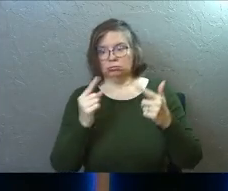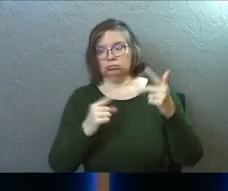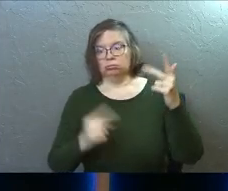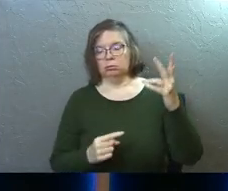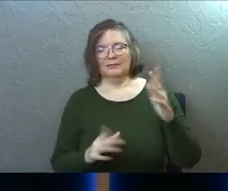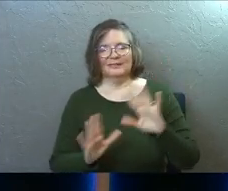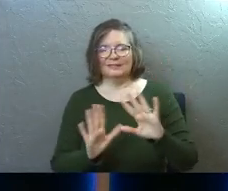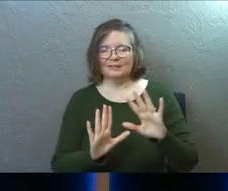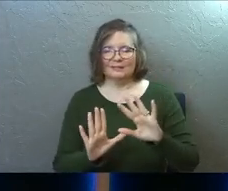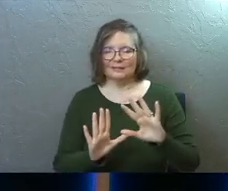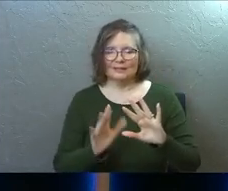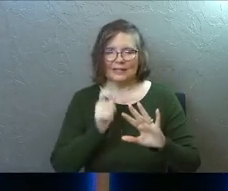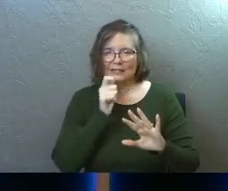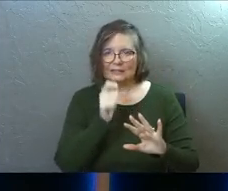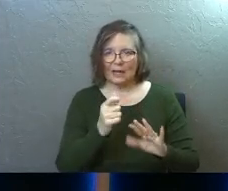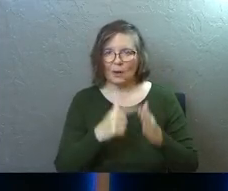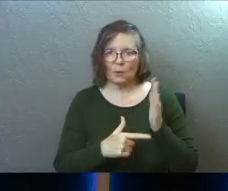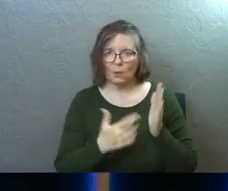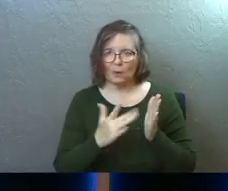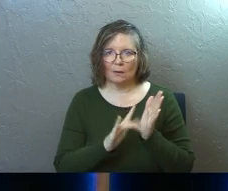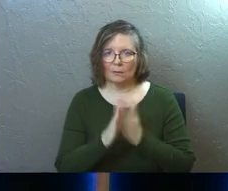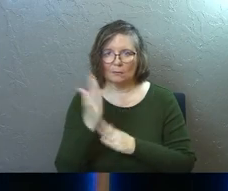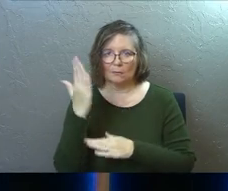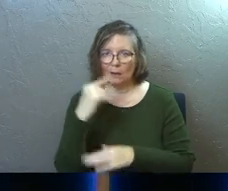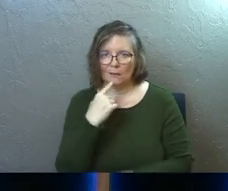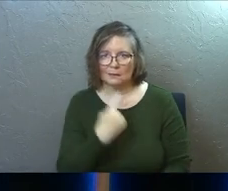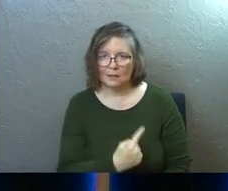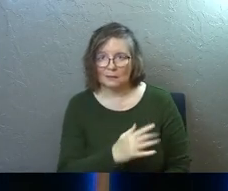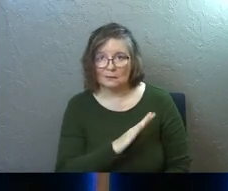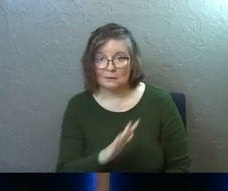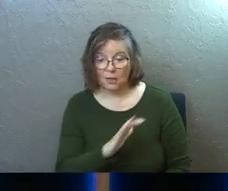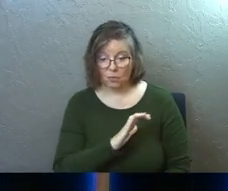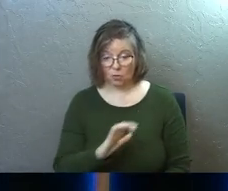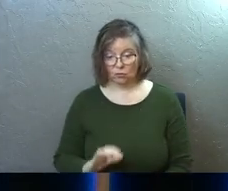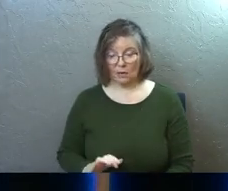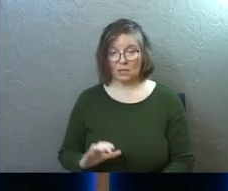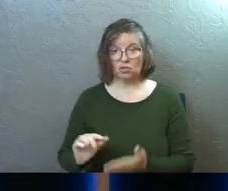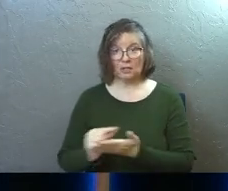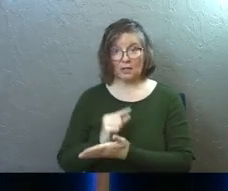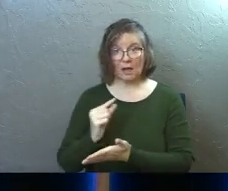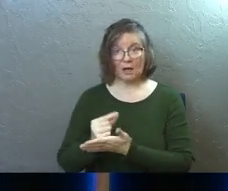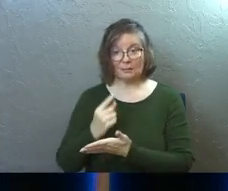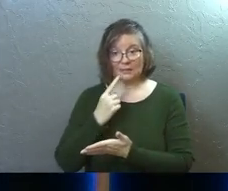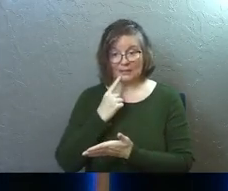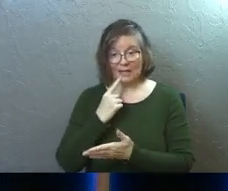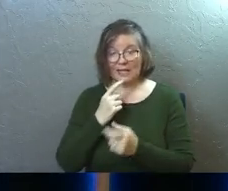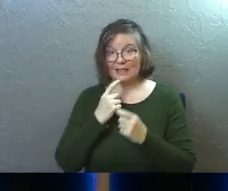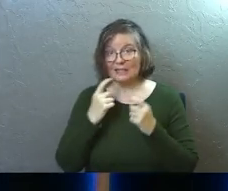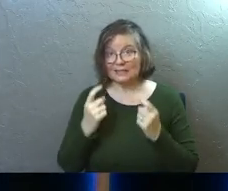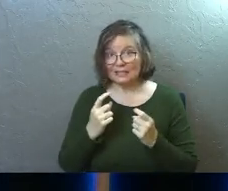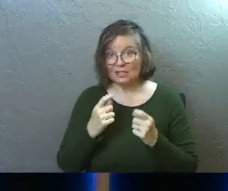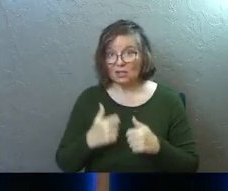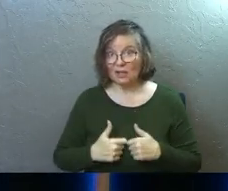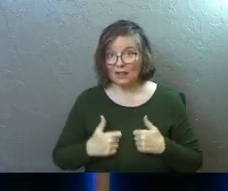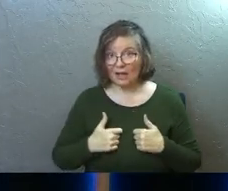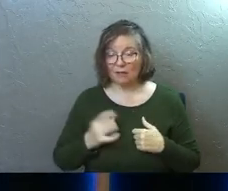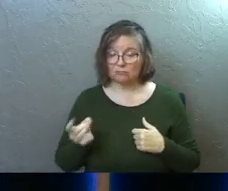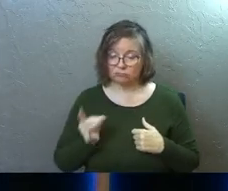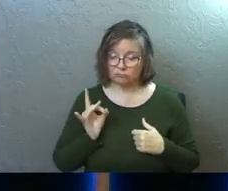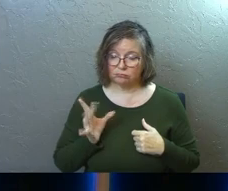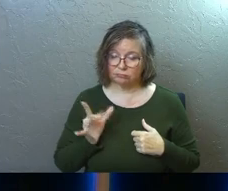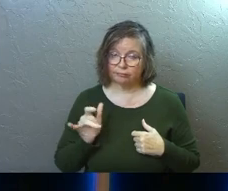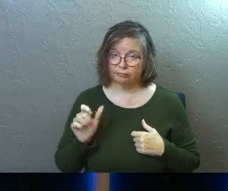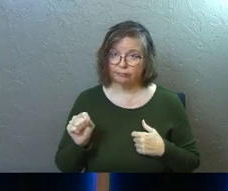And that is not the Christian gospel. The Christian gospel is that the sin in your life was so bad